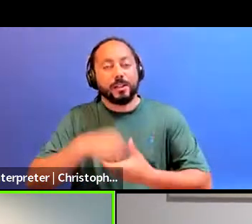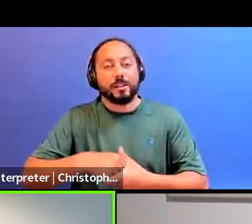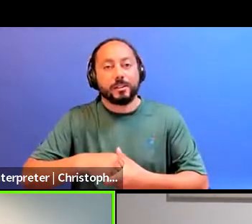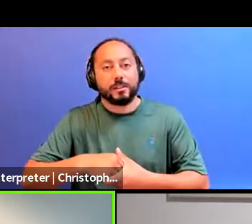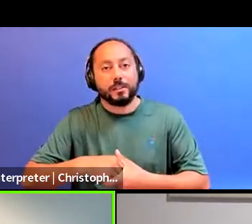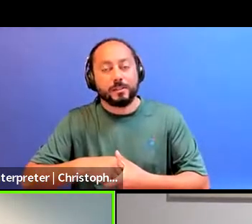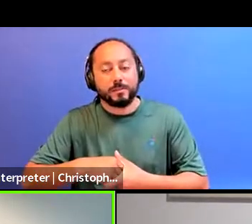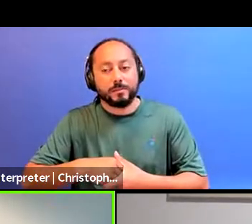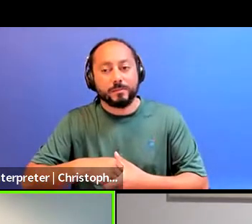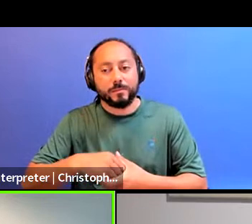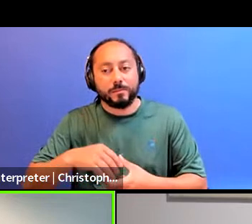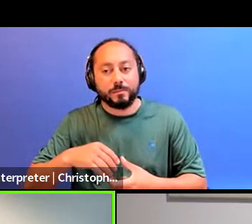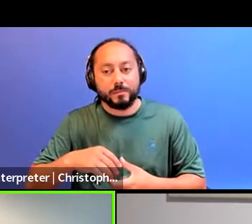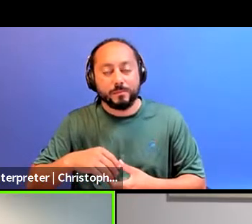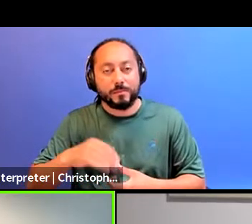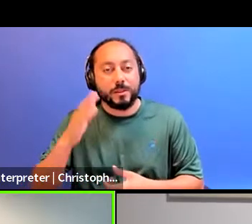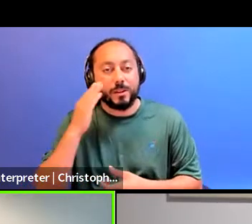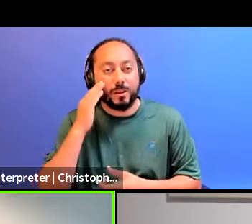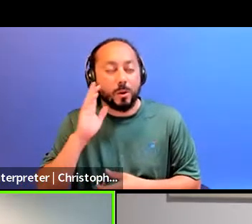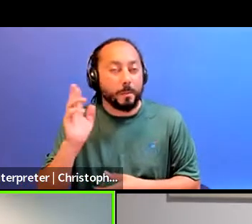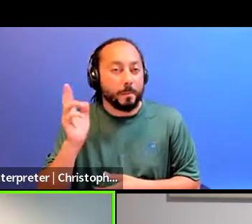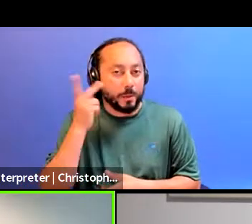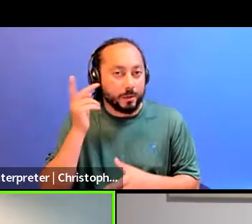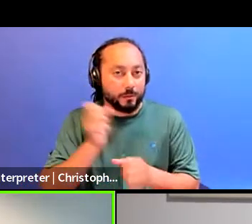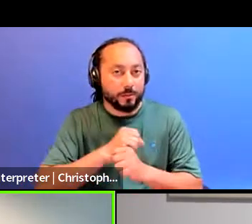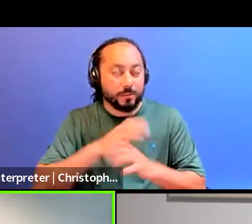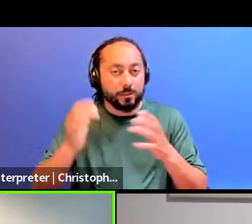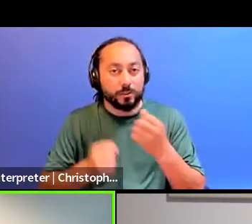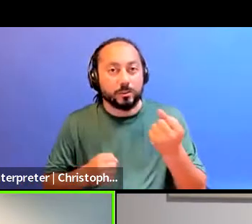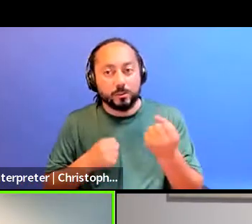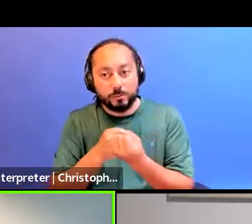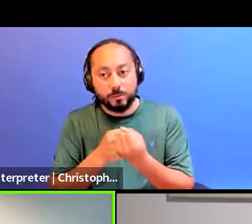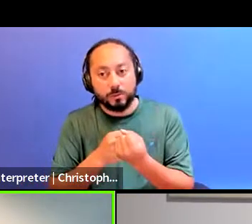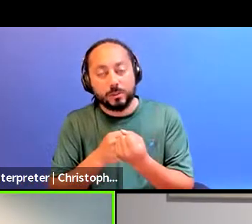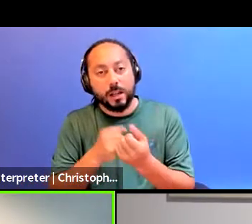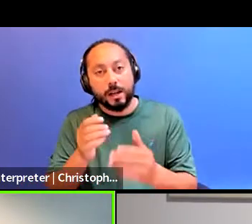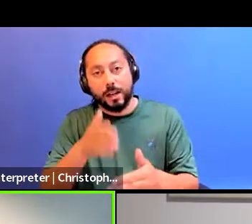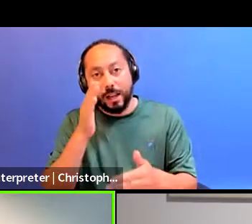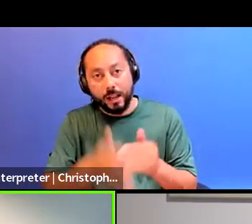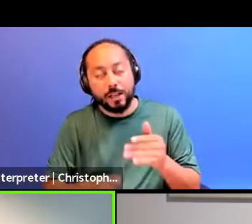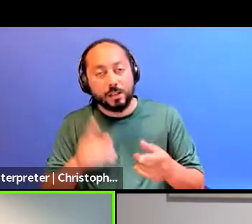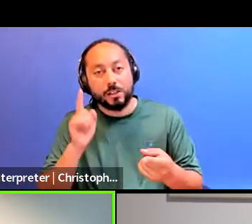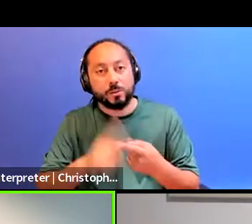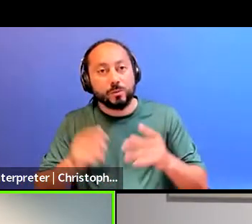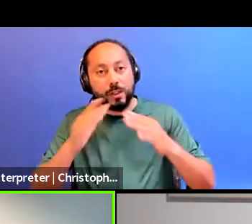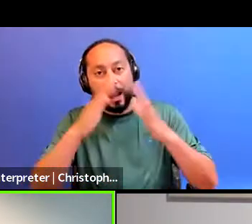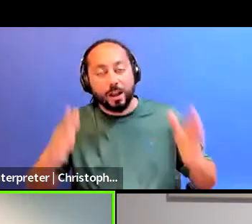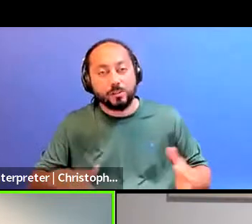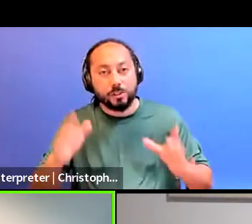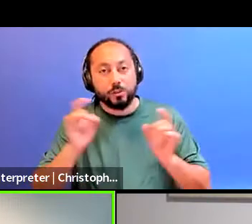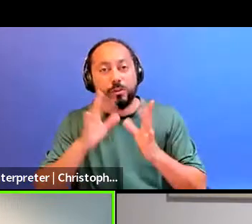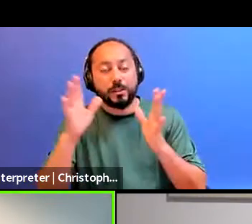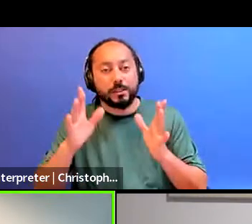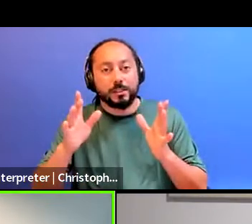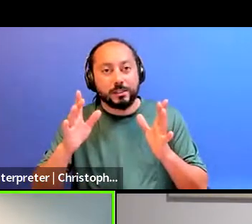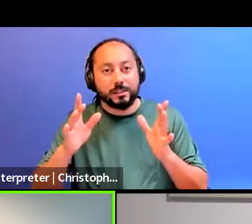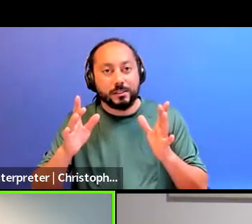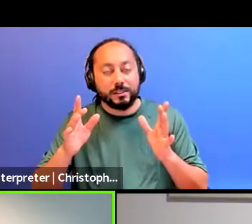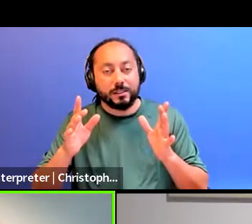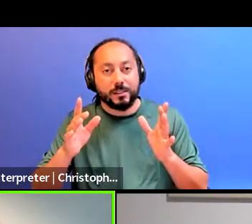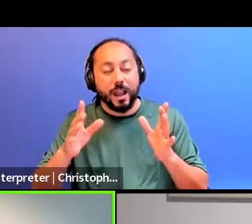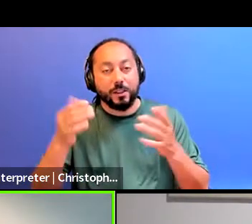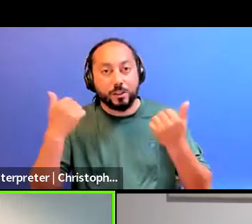you know, with a political vision to support an end to the housing crisis in your city that are trying to organize